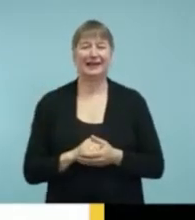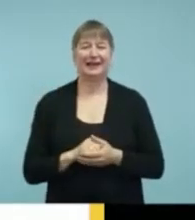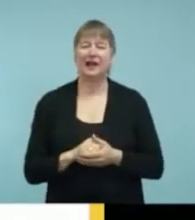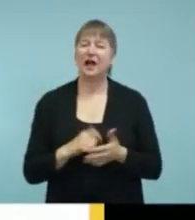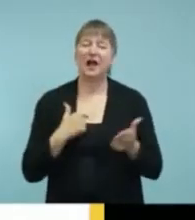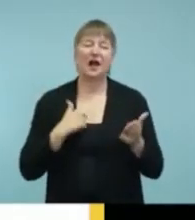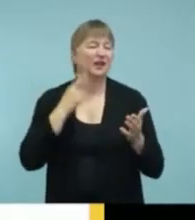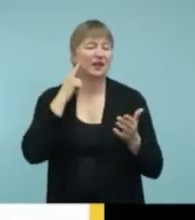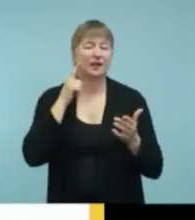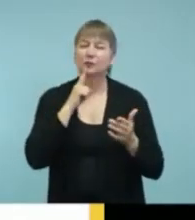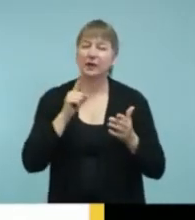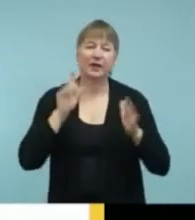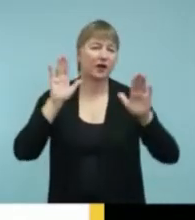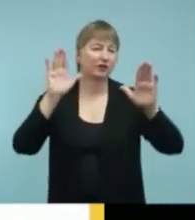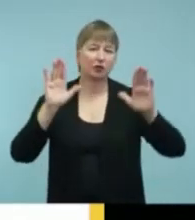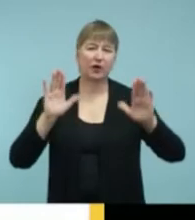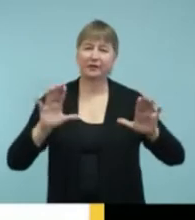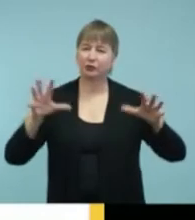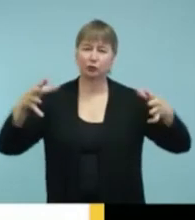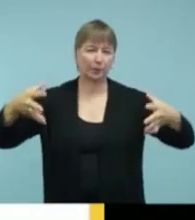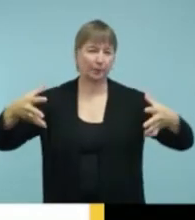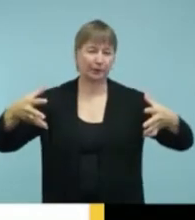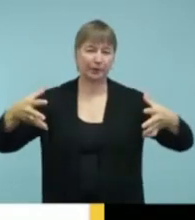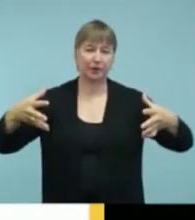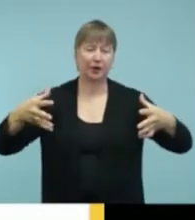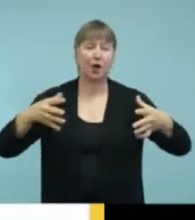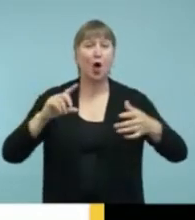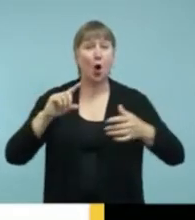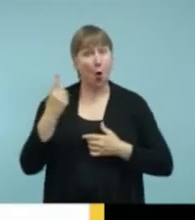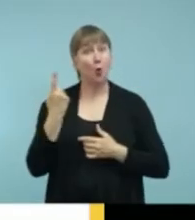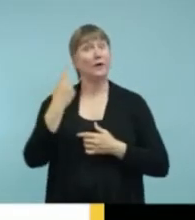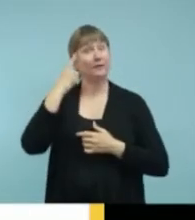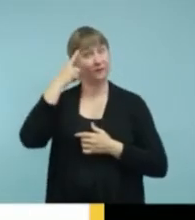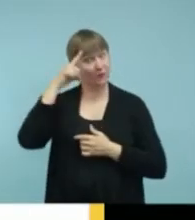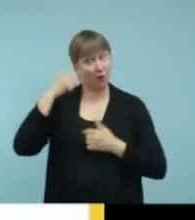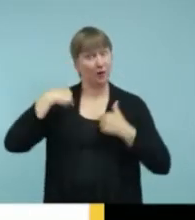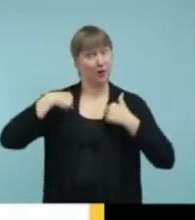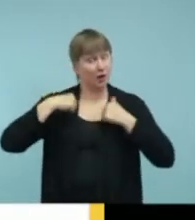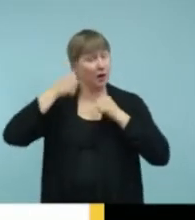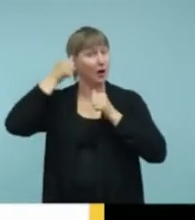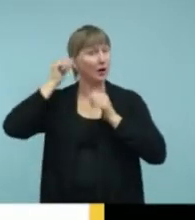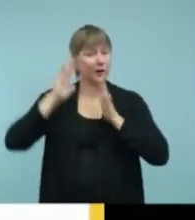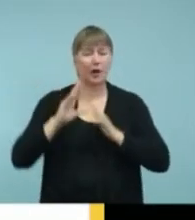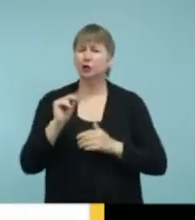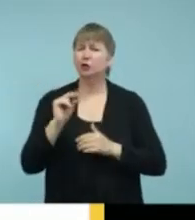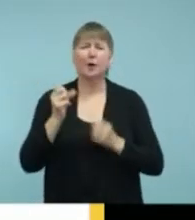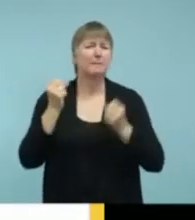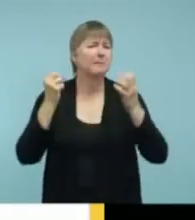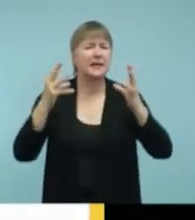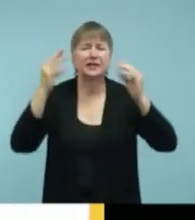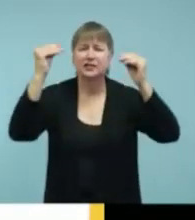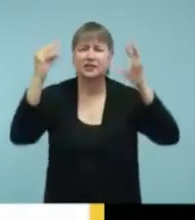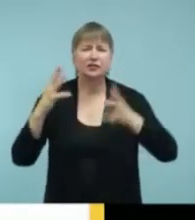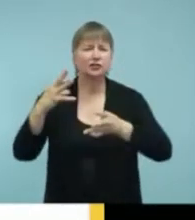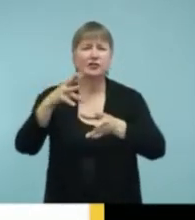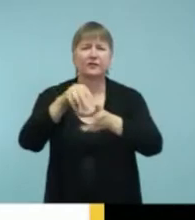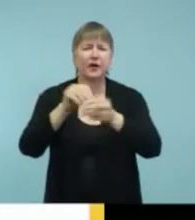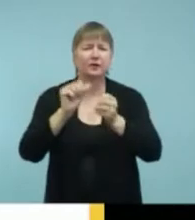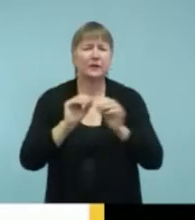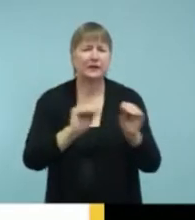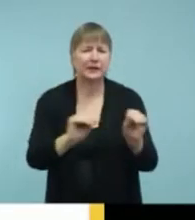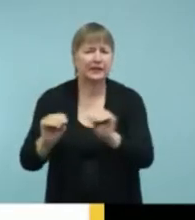fantastic group. And it's not just for educational audiologists. We have many teachers of the deaf that are on here, researchers,